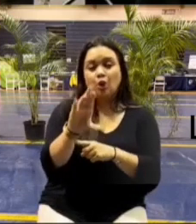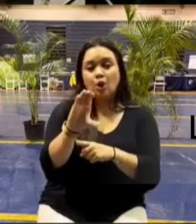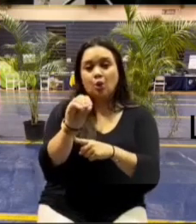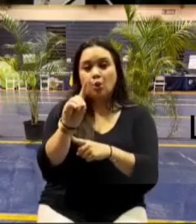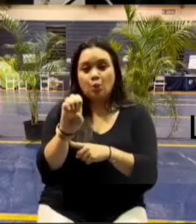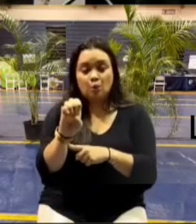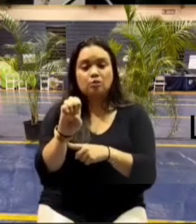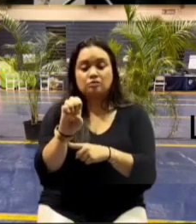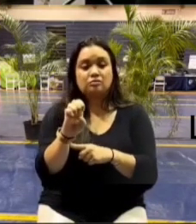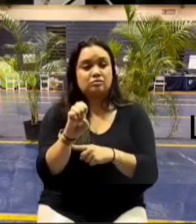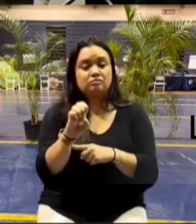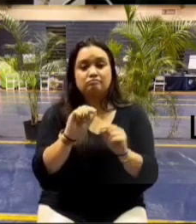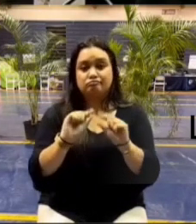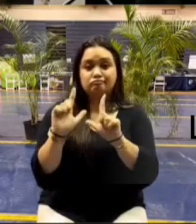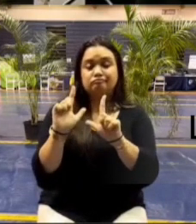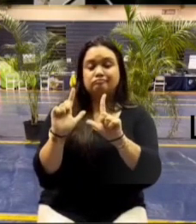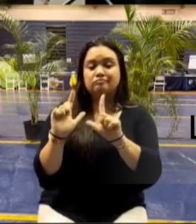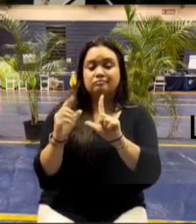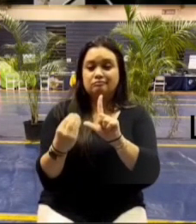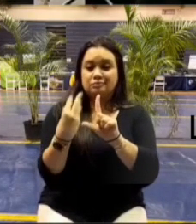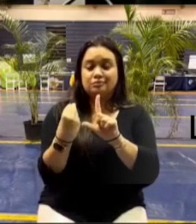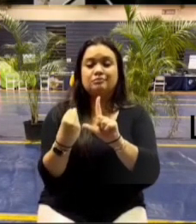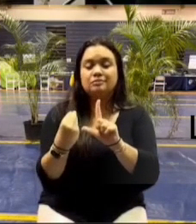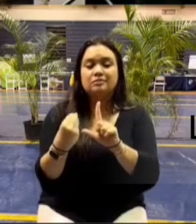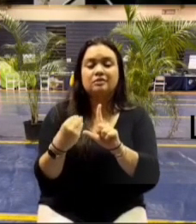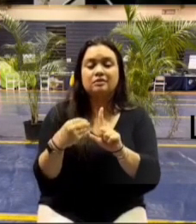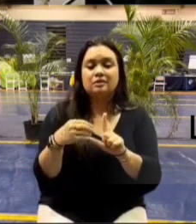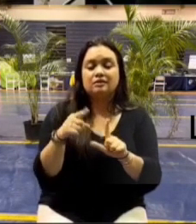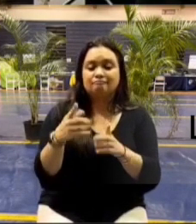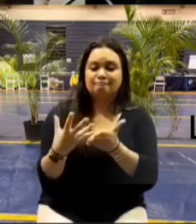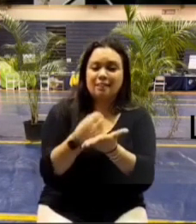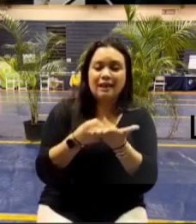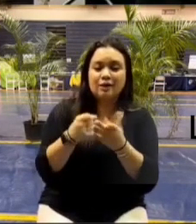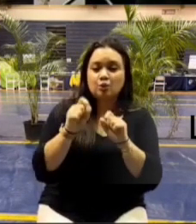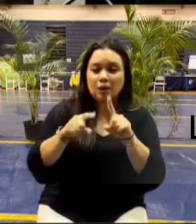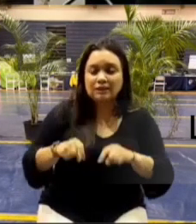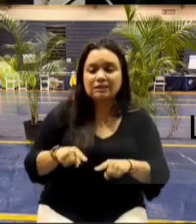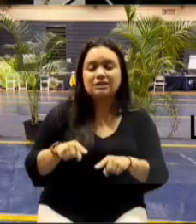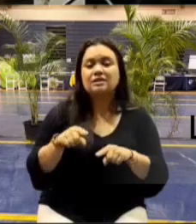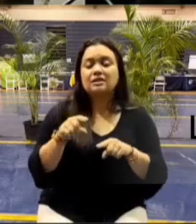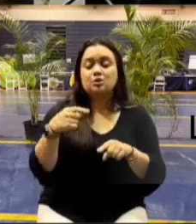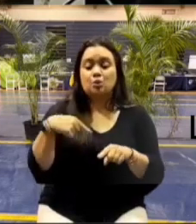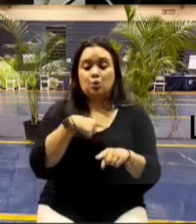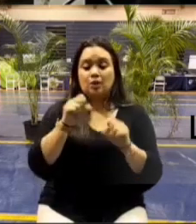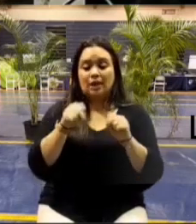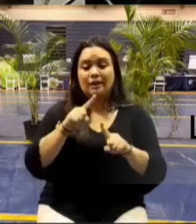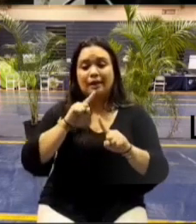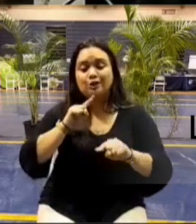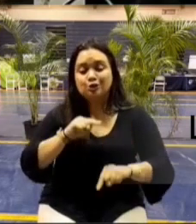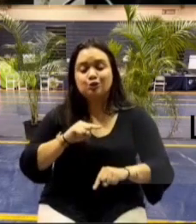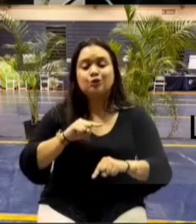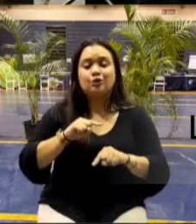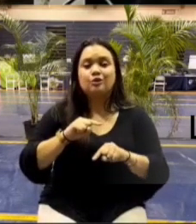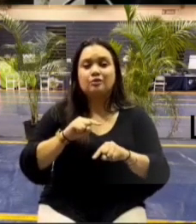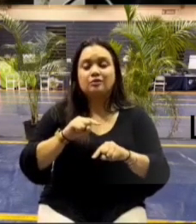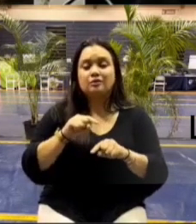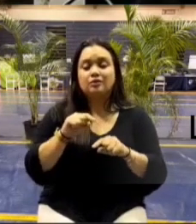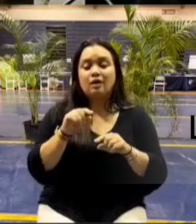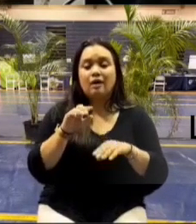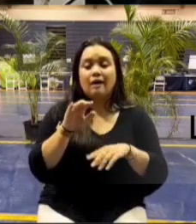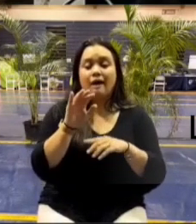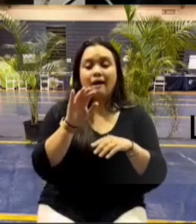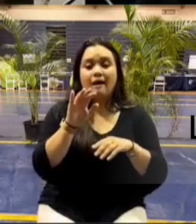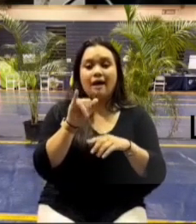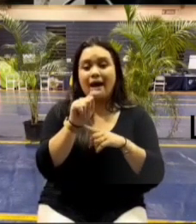start to collect these specific questions to homeowners and property owners so that we can answer these questions at the april 16th